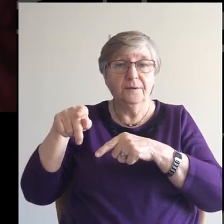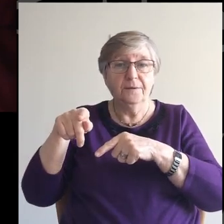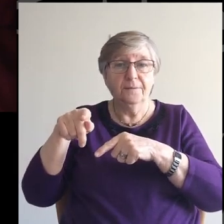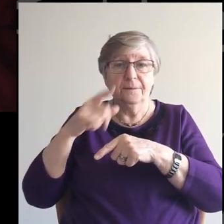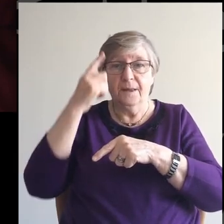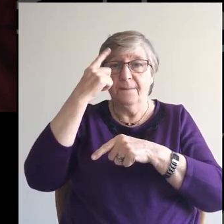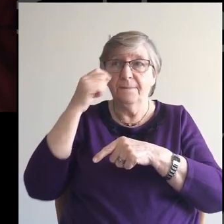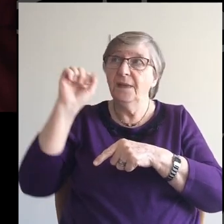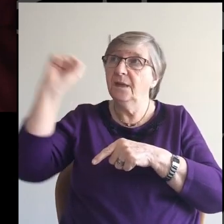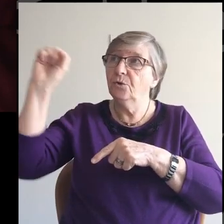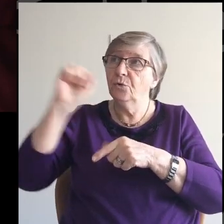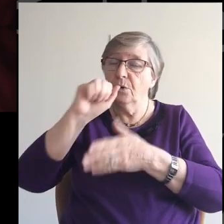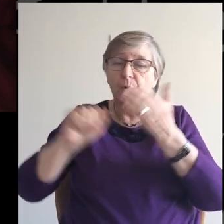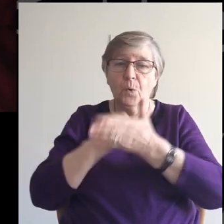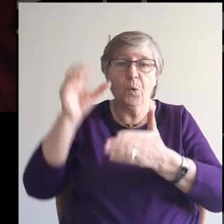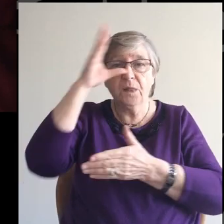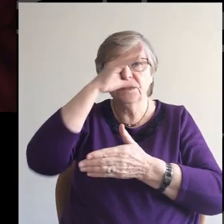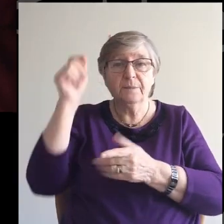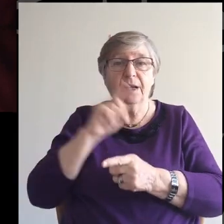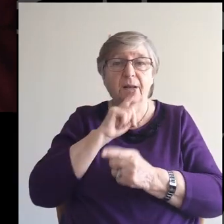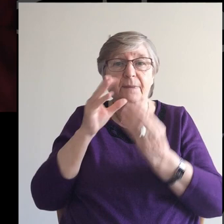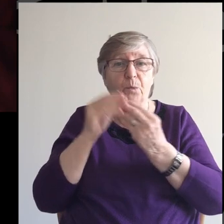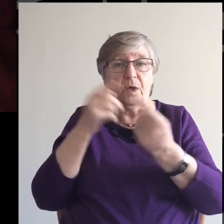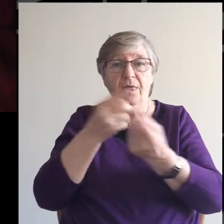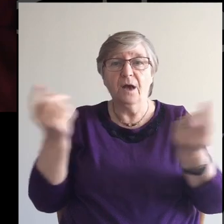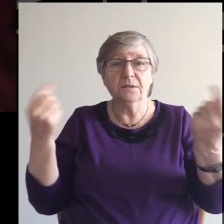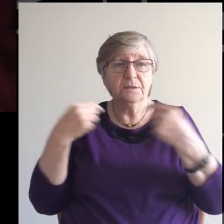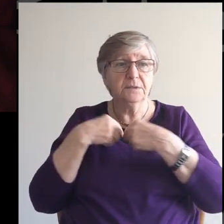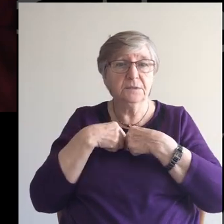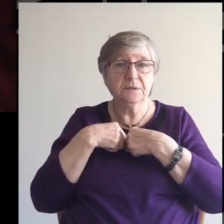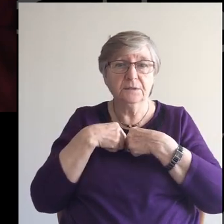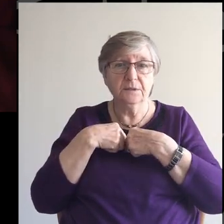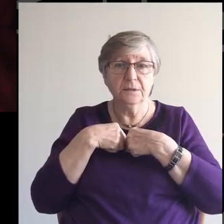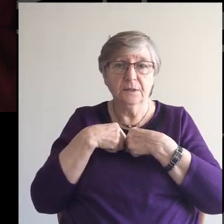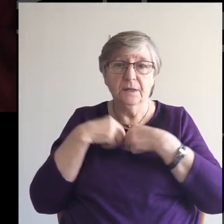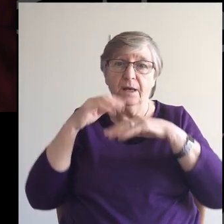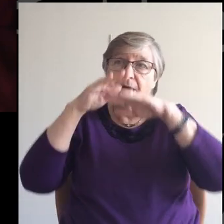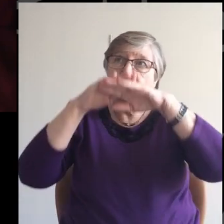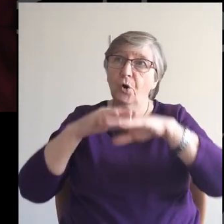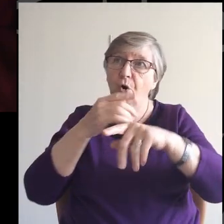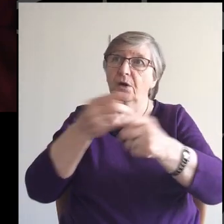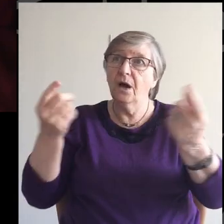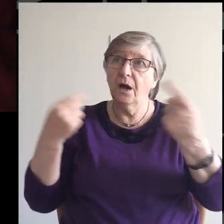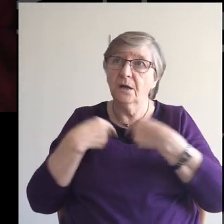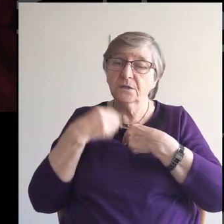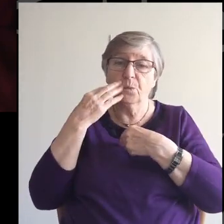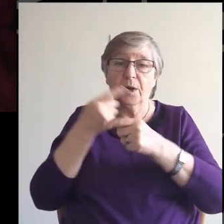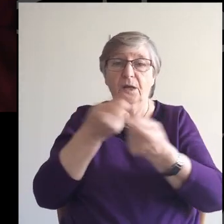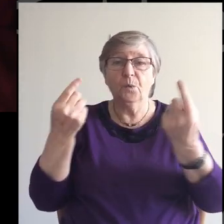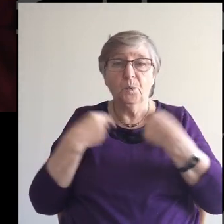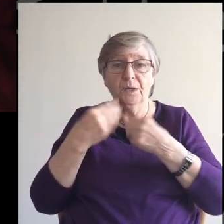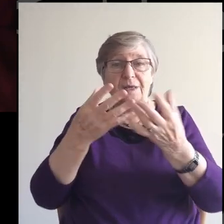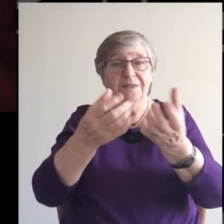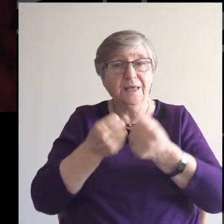May your spirit Be with and among us And upon us As we take our gifts